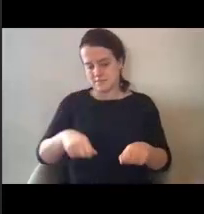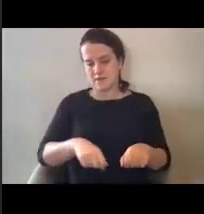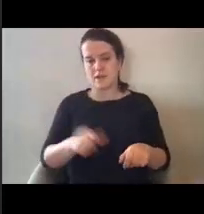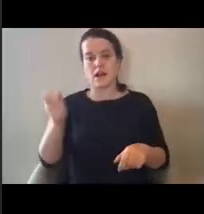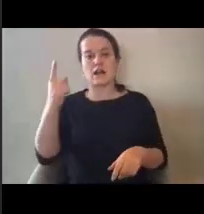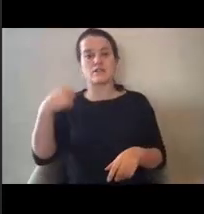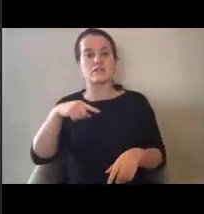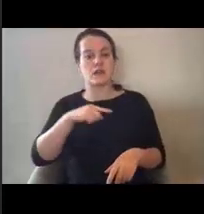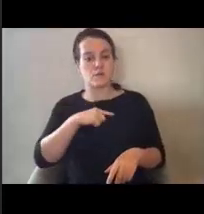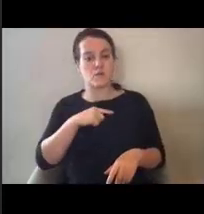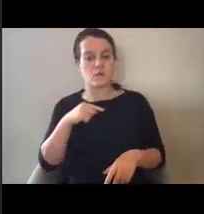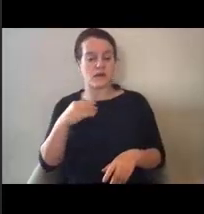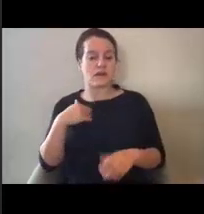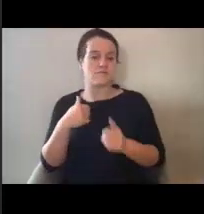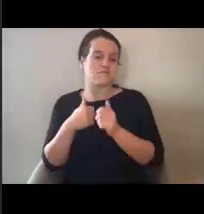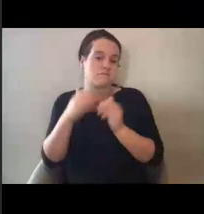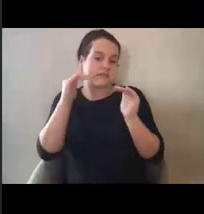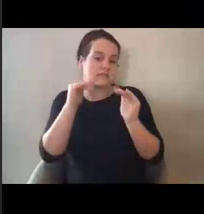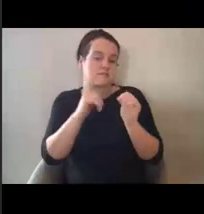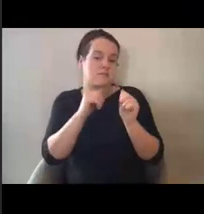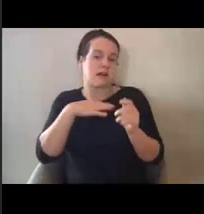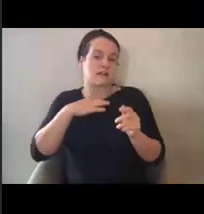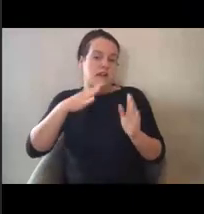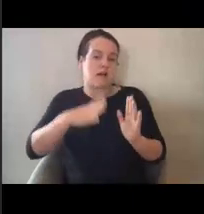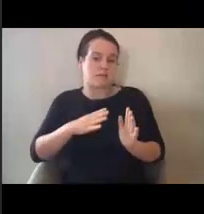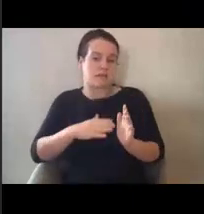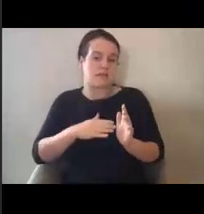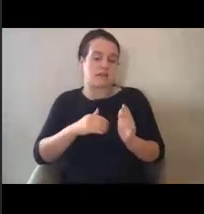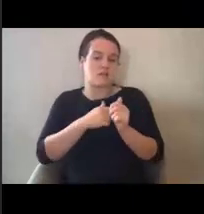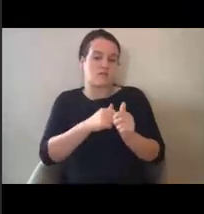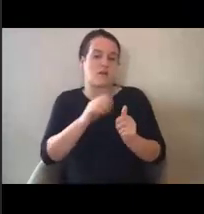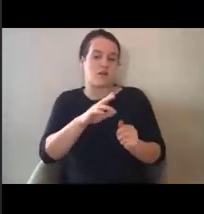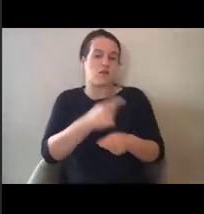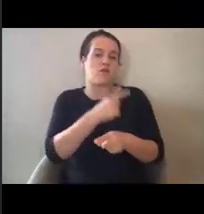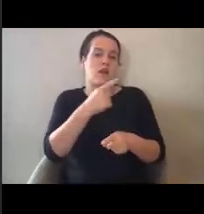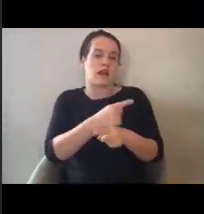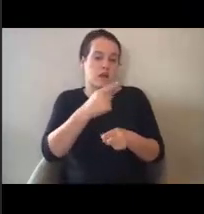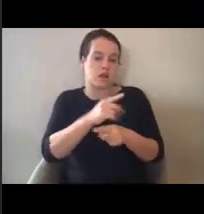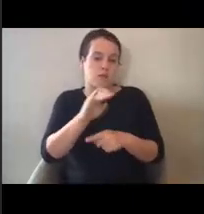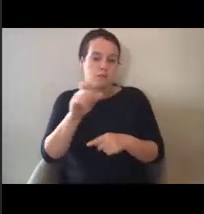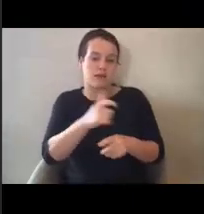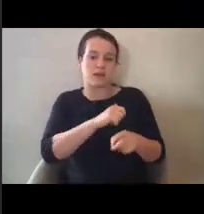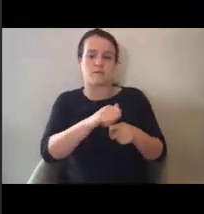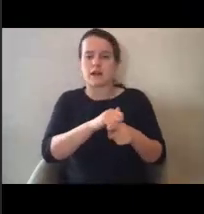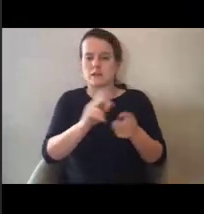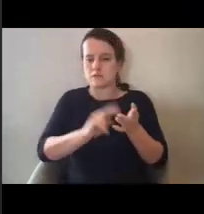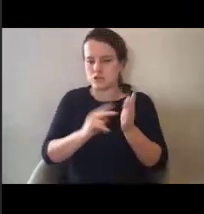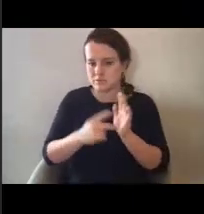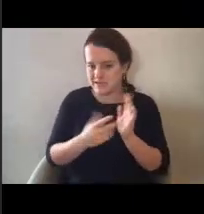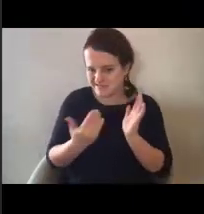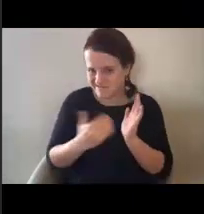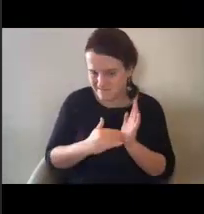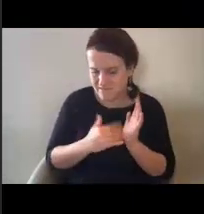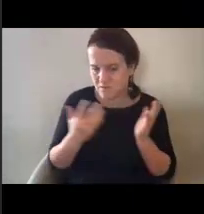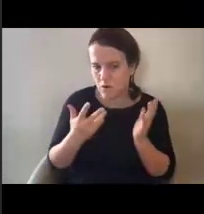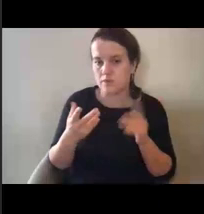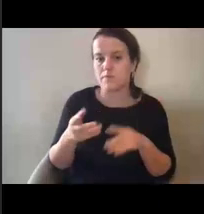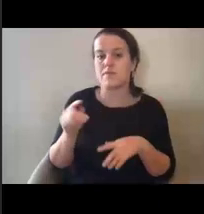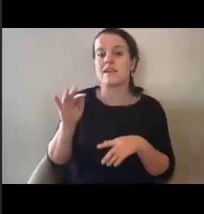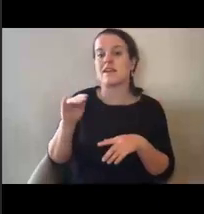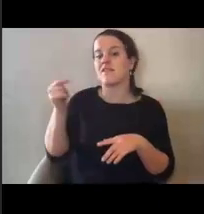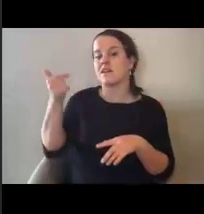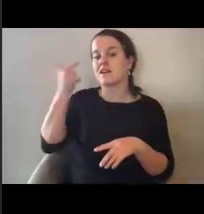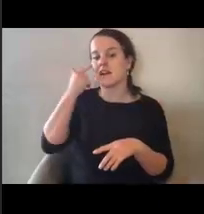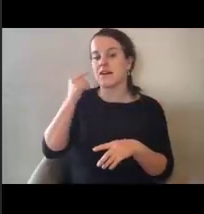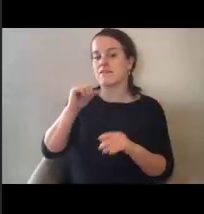expected to follow their regular billing practices when they apply. And so what we mean by that is, um, if, uh, if a governmental